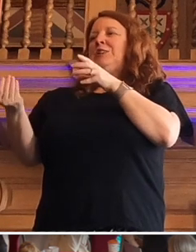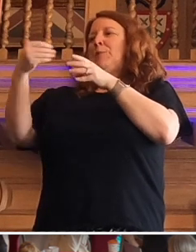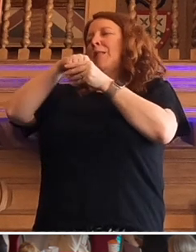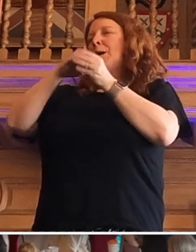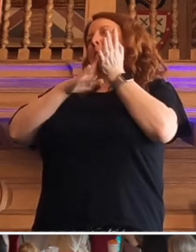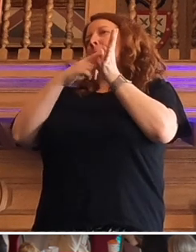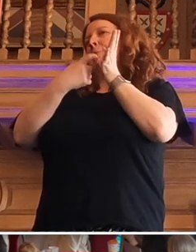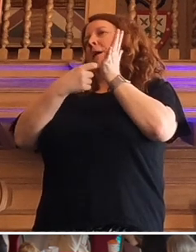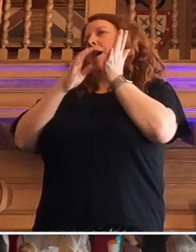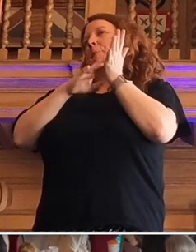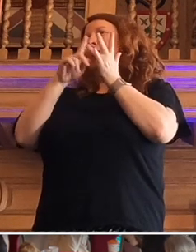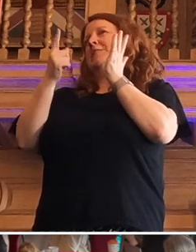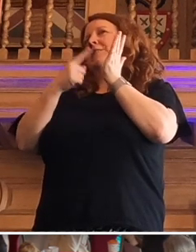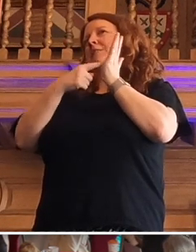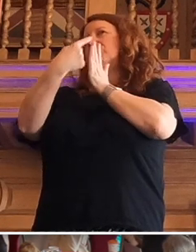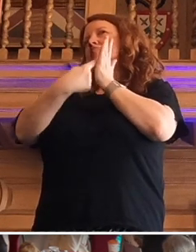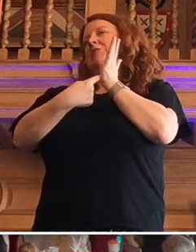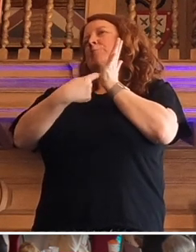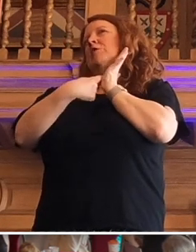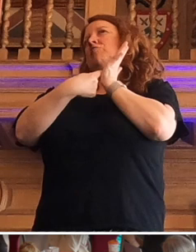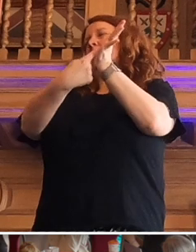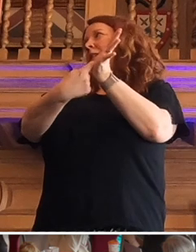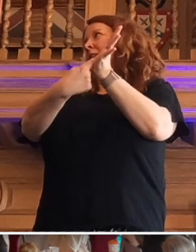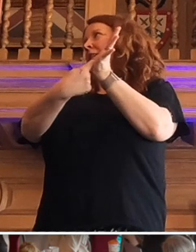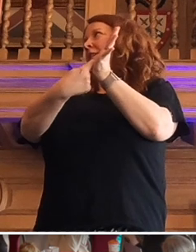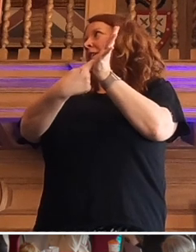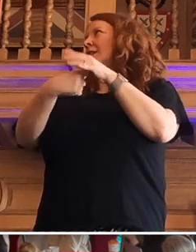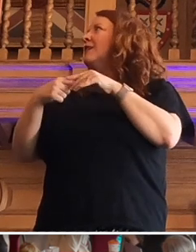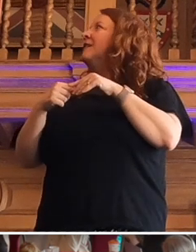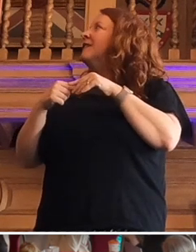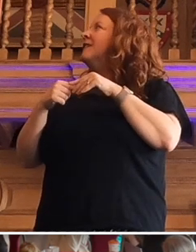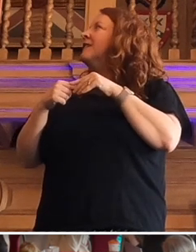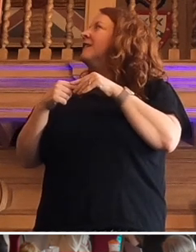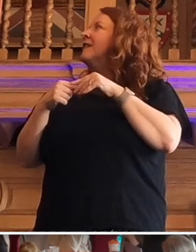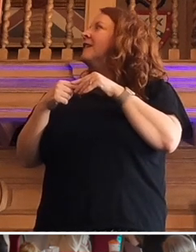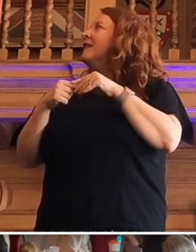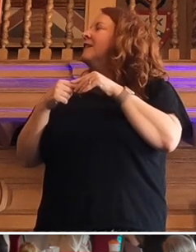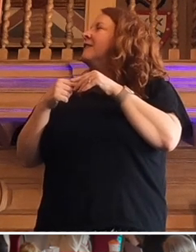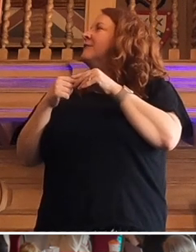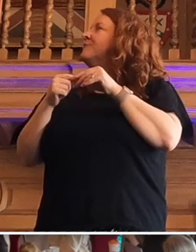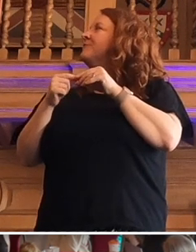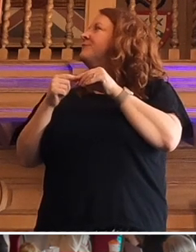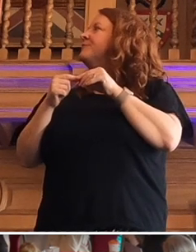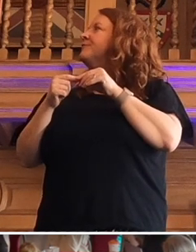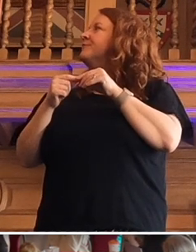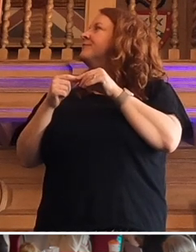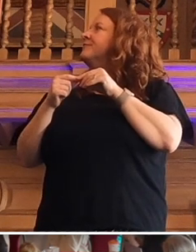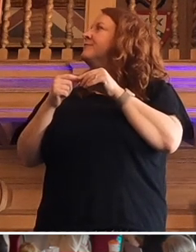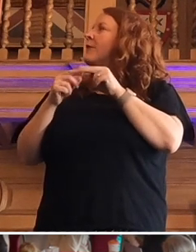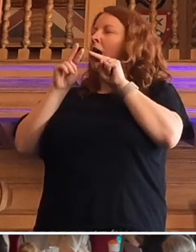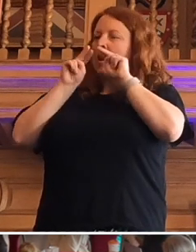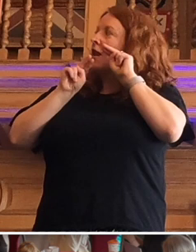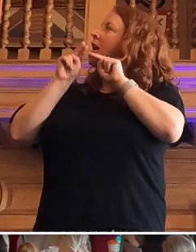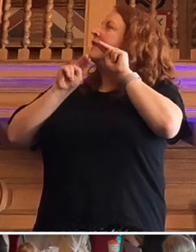principles and recommendations. Analyzing, reporting and implementing.